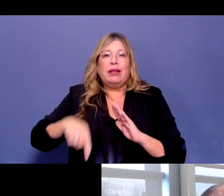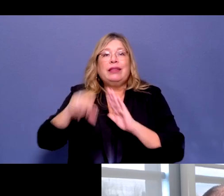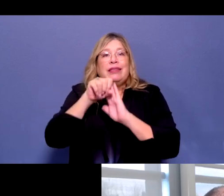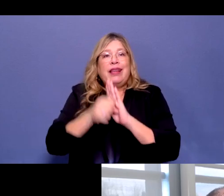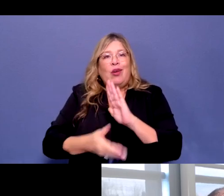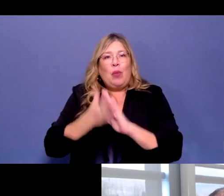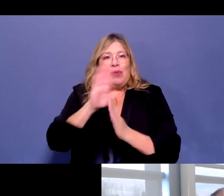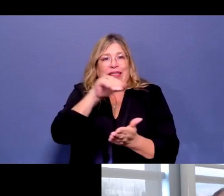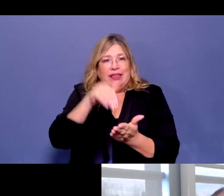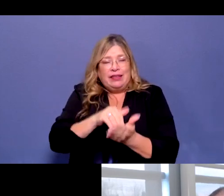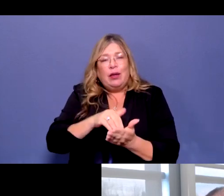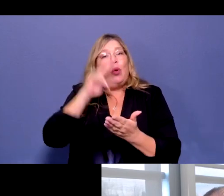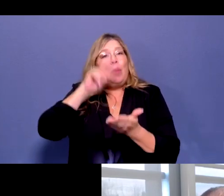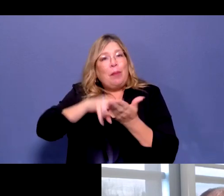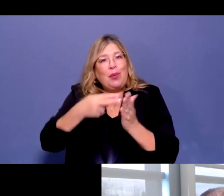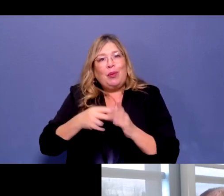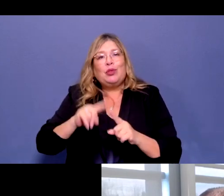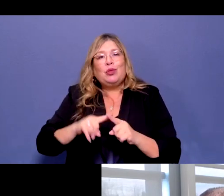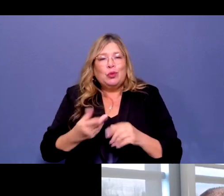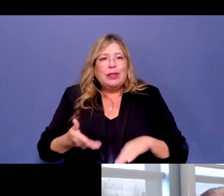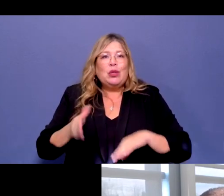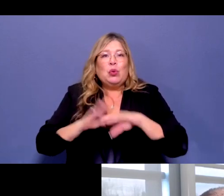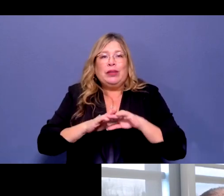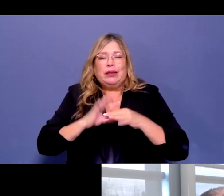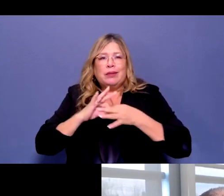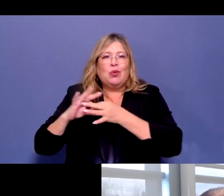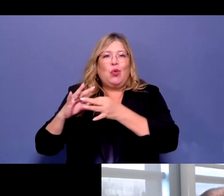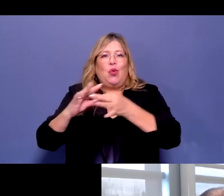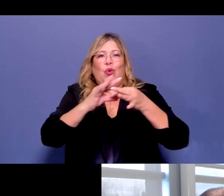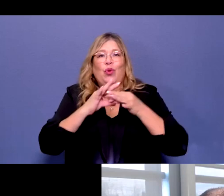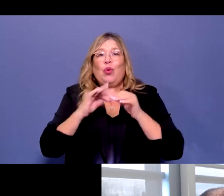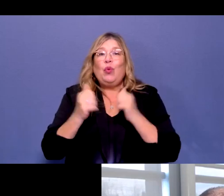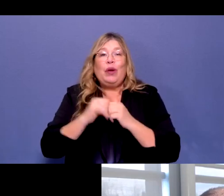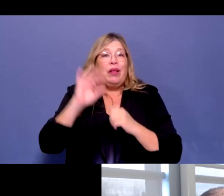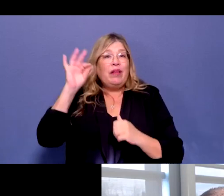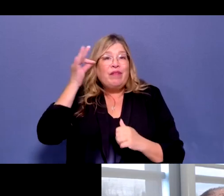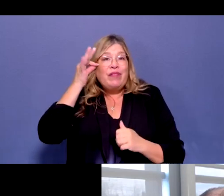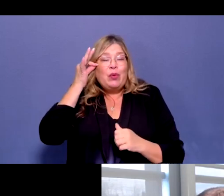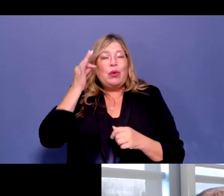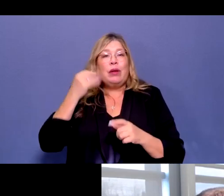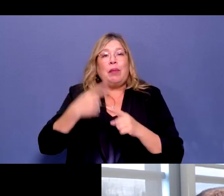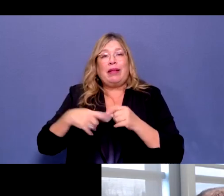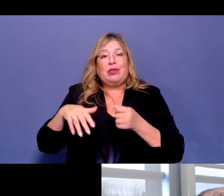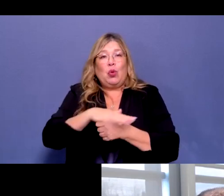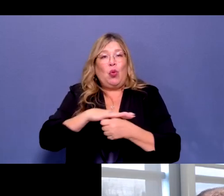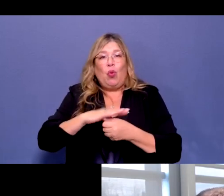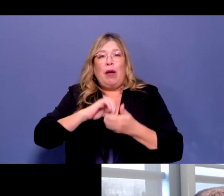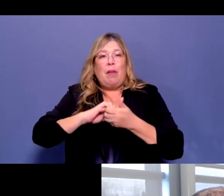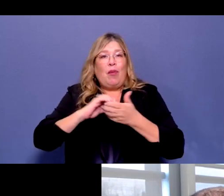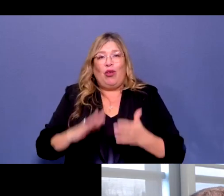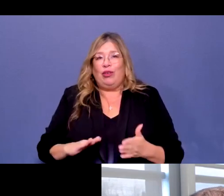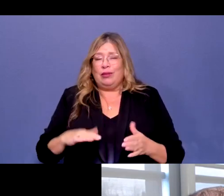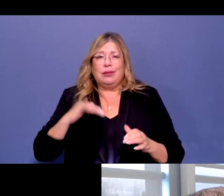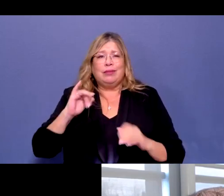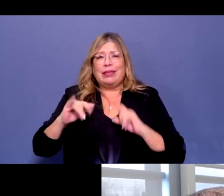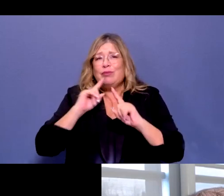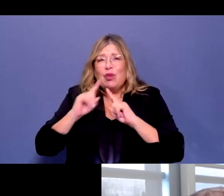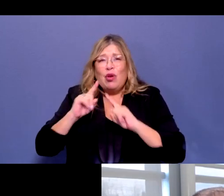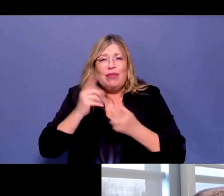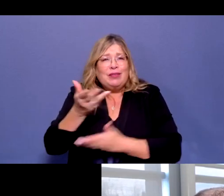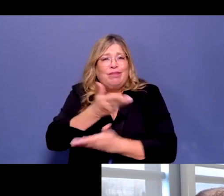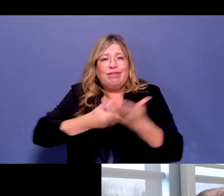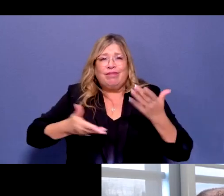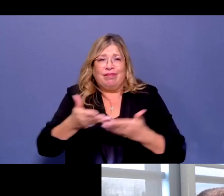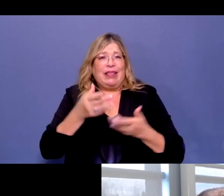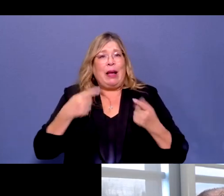element with our federal partners, our local partners, and those conversations are happening right now. Even prior to